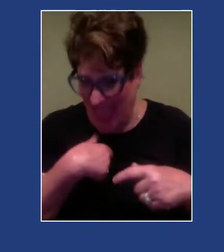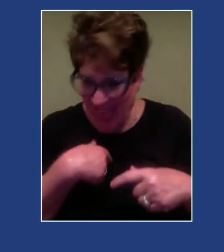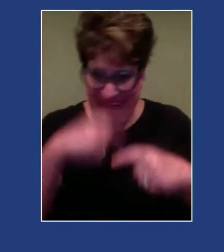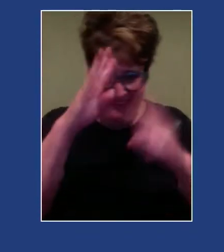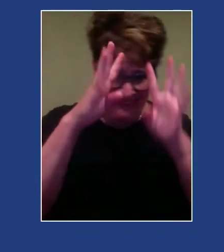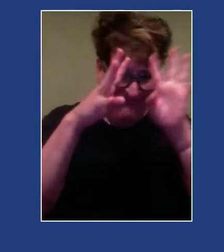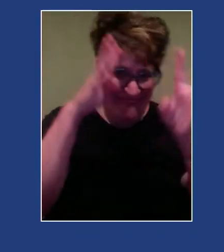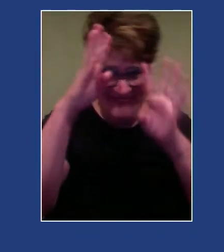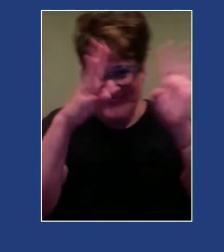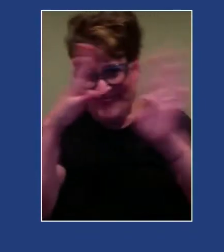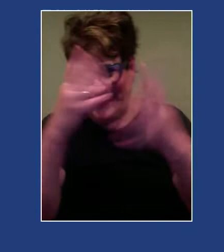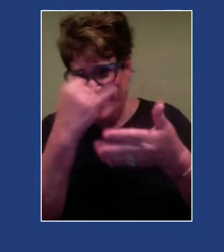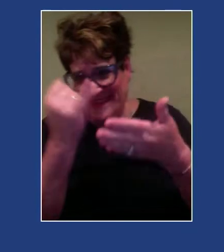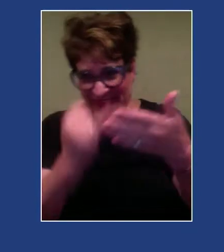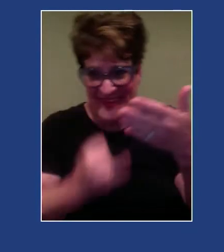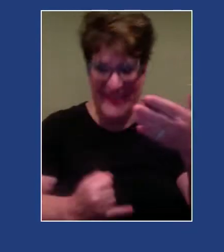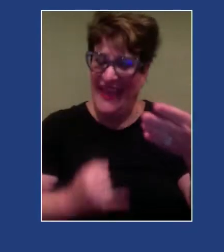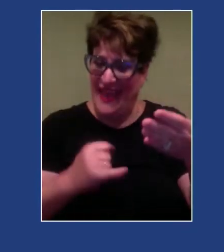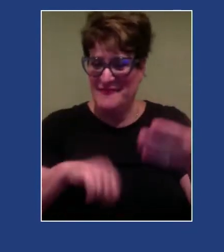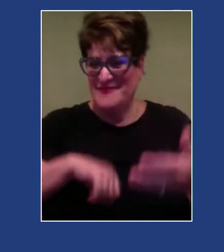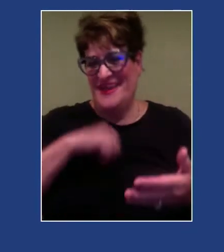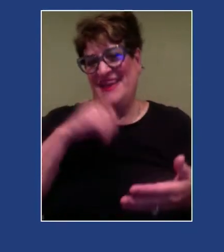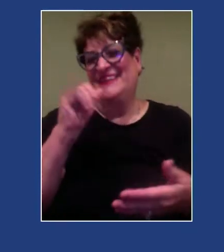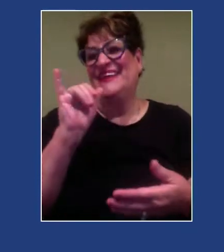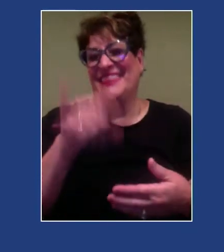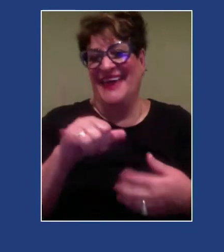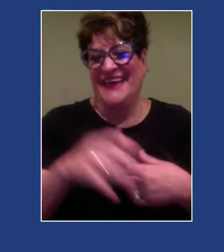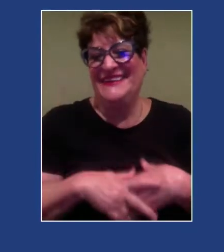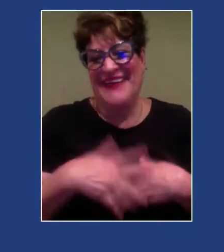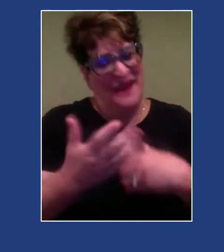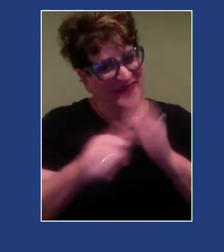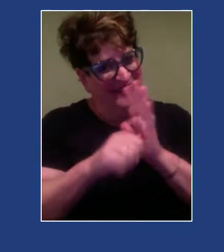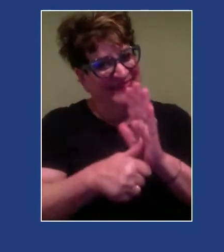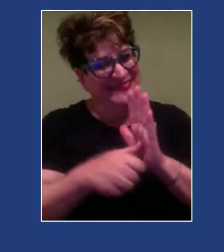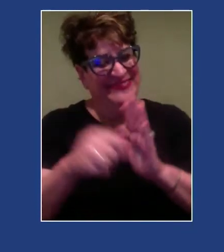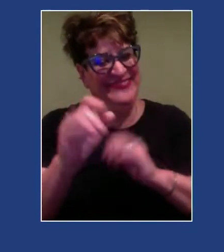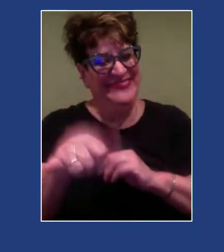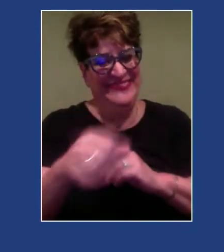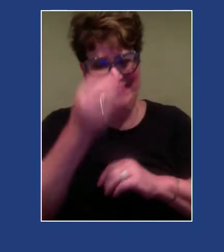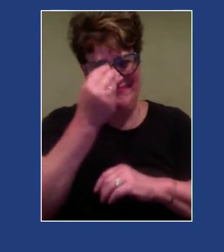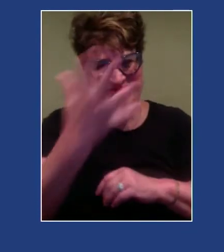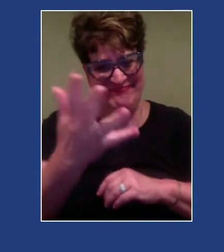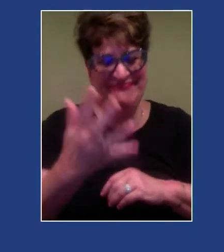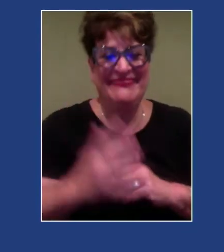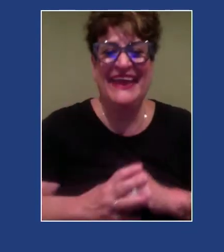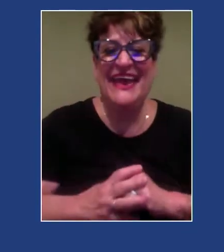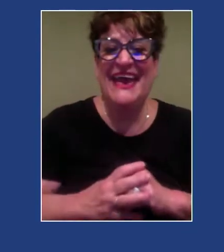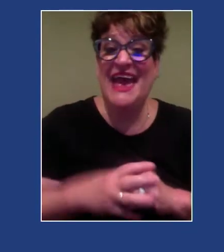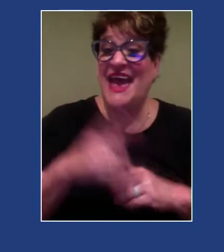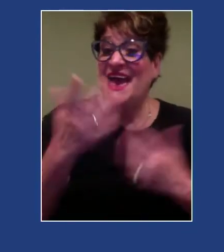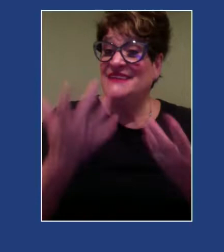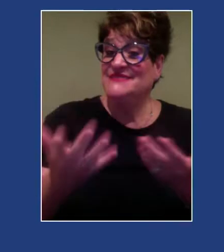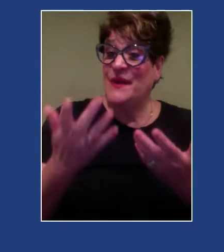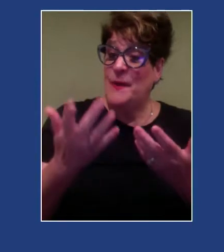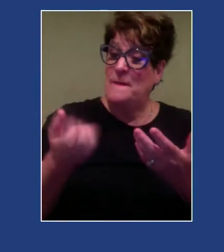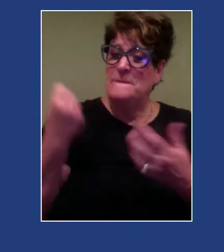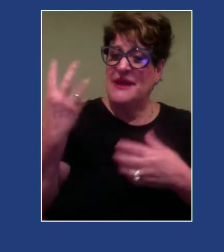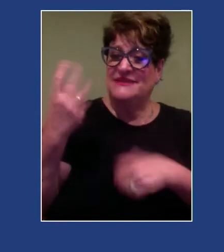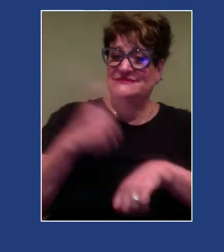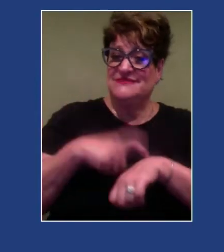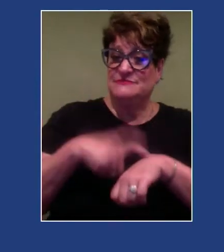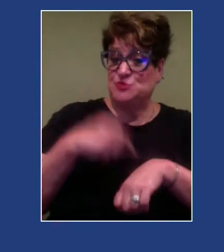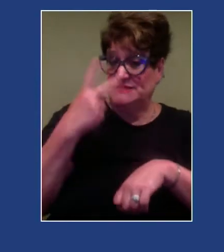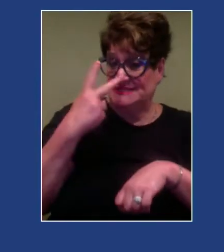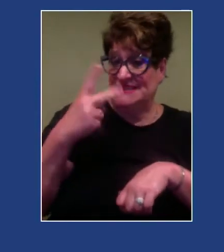So, you know, I'm very proud of myself. I just needed to highlight that. So, we've got, as we oftentimes see in DVT,